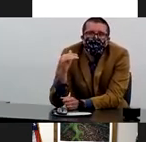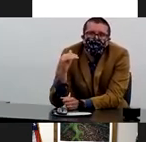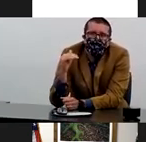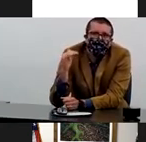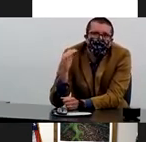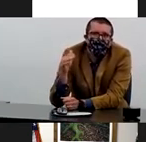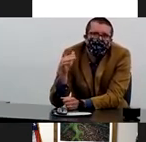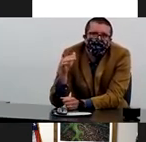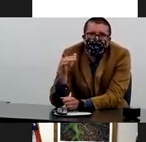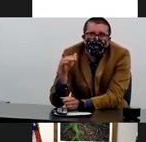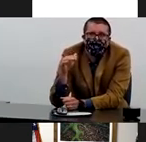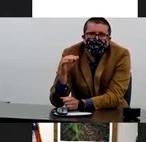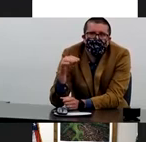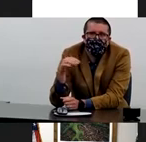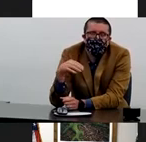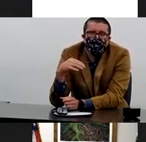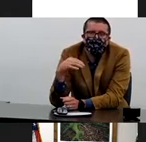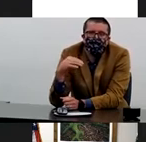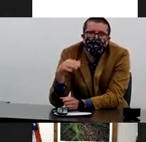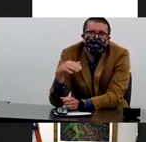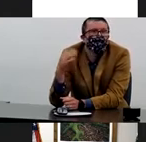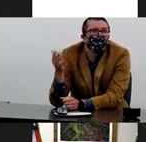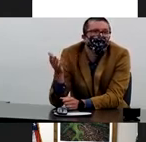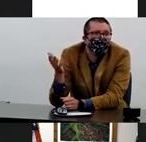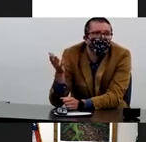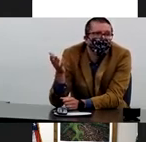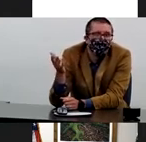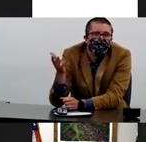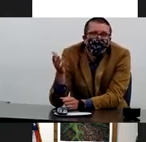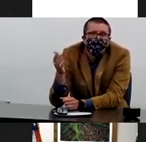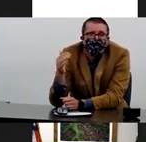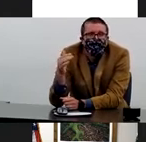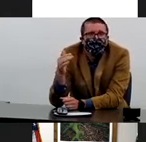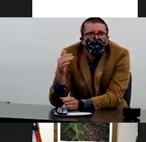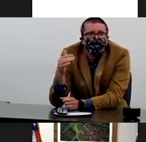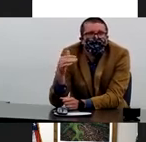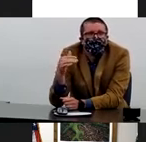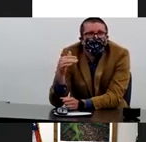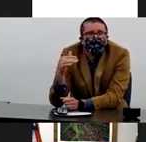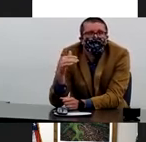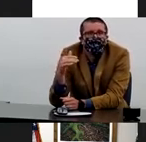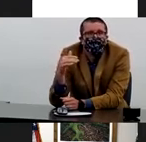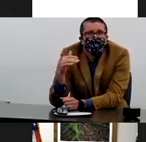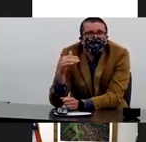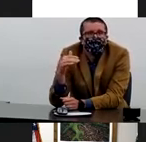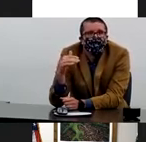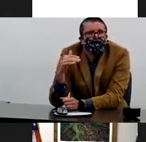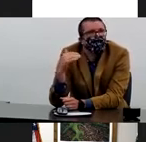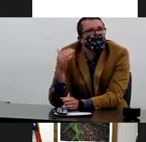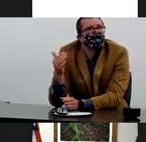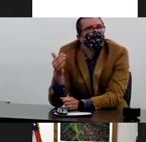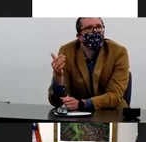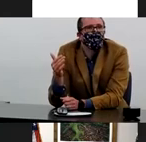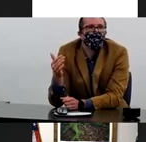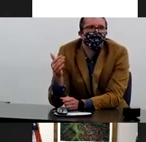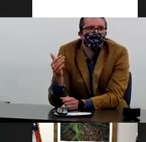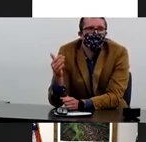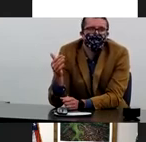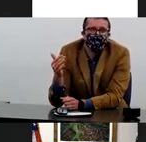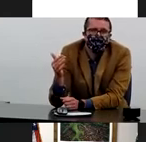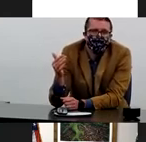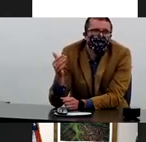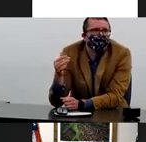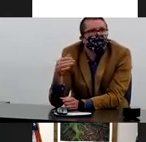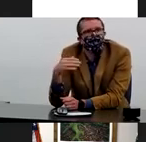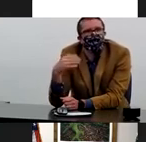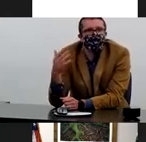long-lived antibodies, meaning that they're made for a long time. And these are responses that if you come in contact